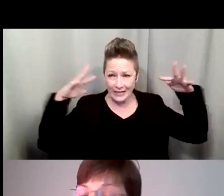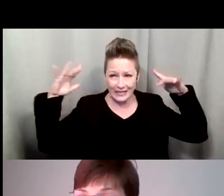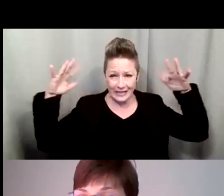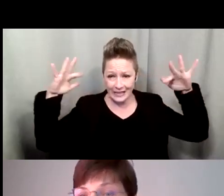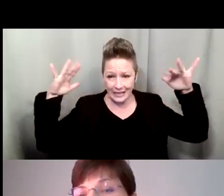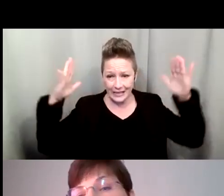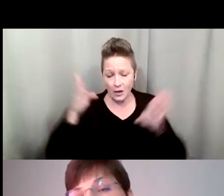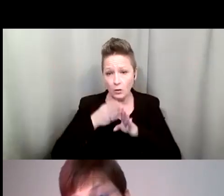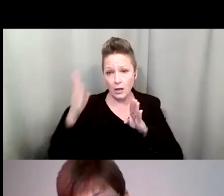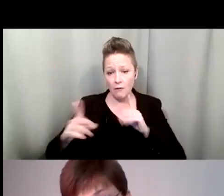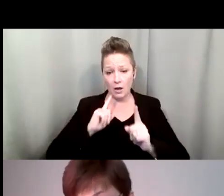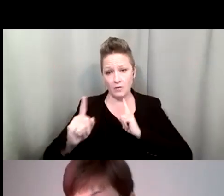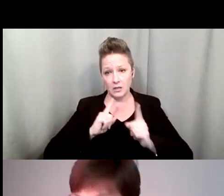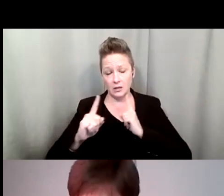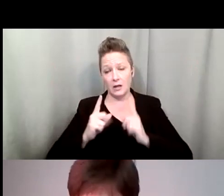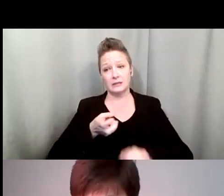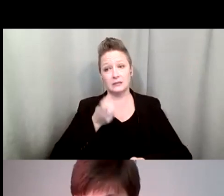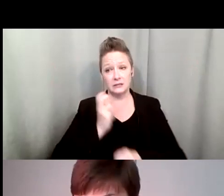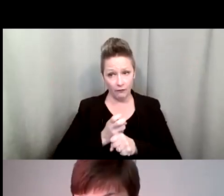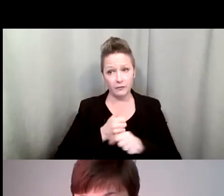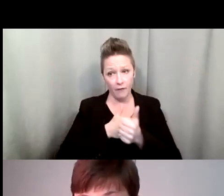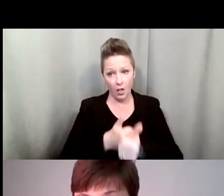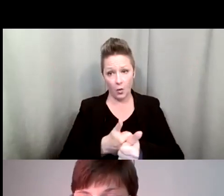nearby conversation, it makes it very difficult to follow.